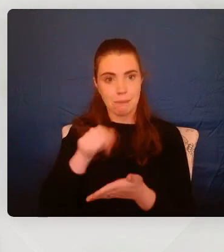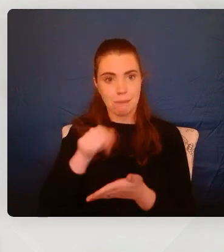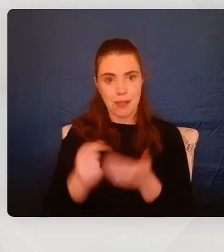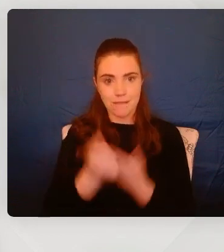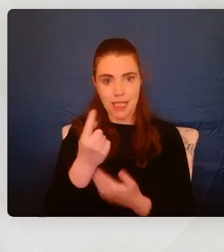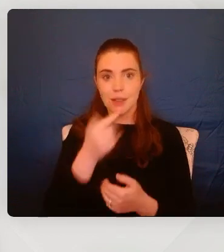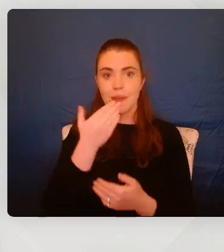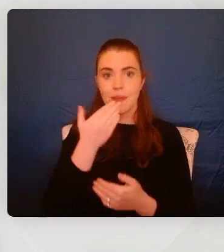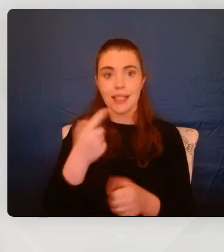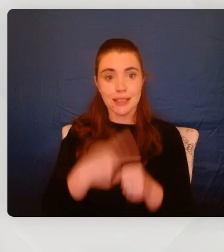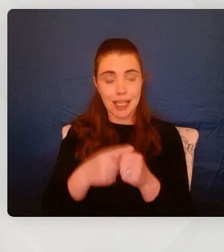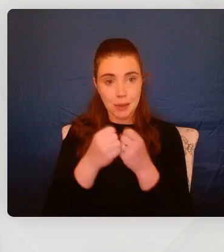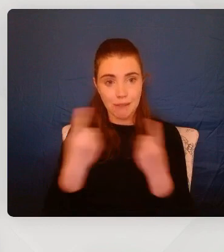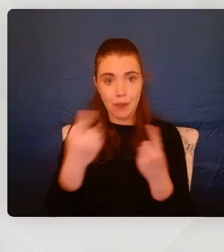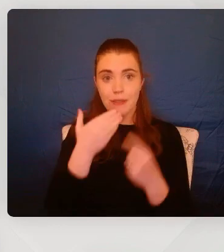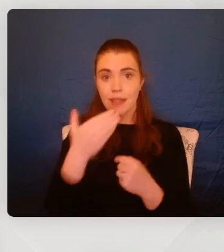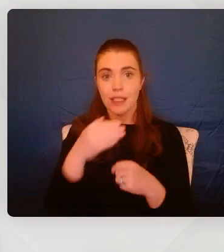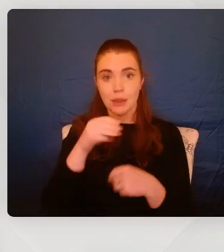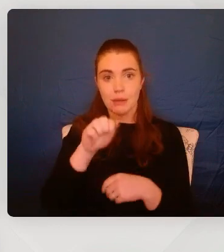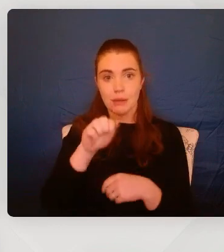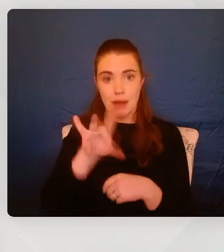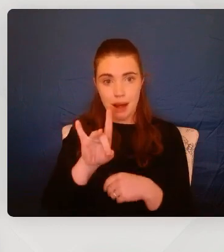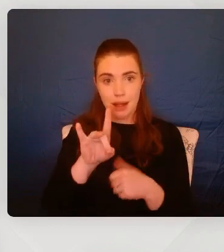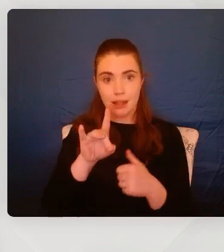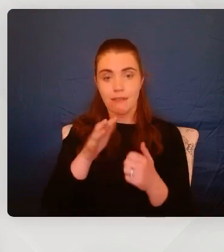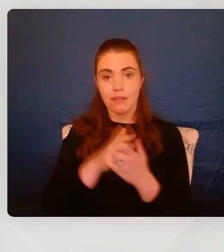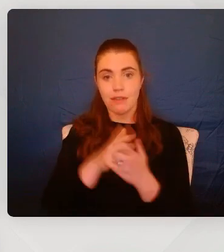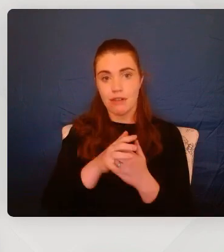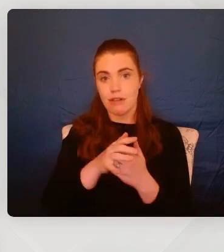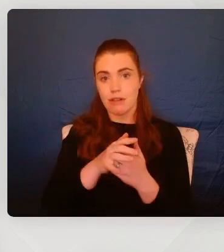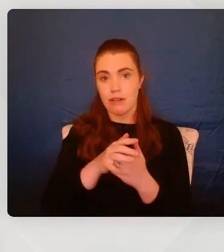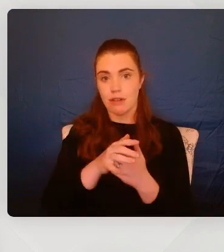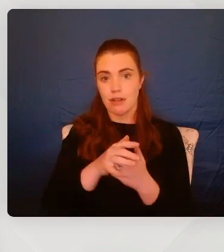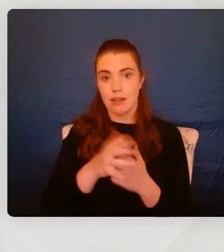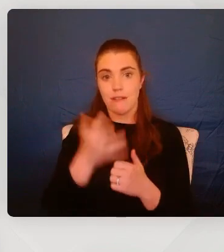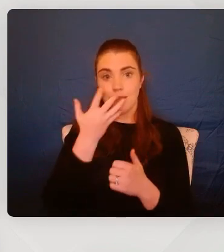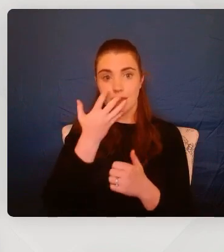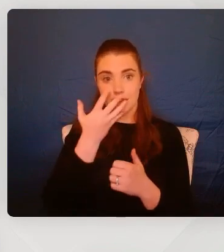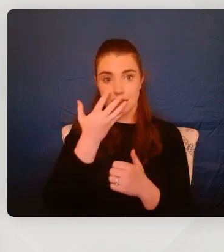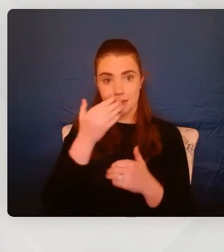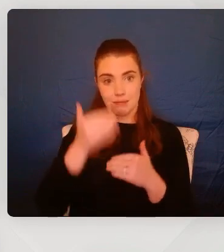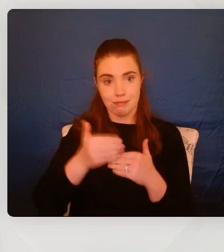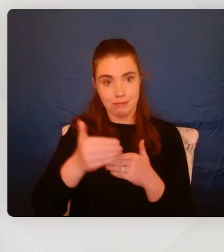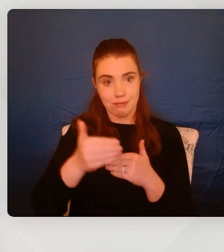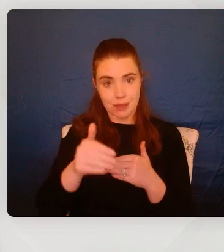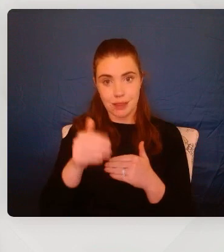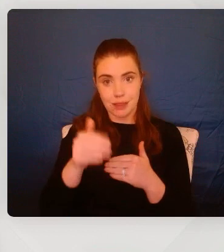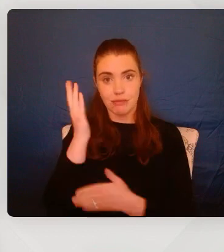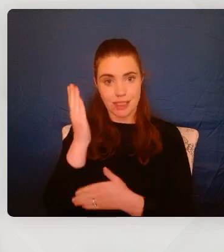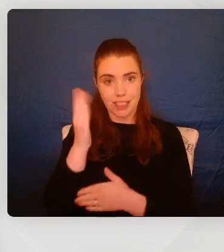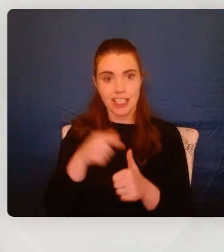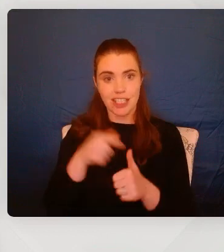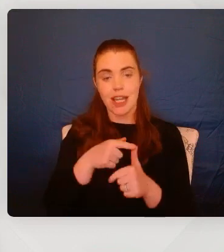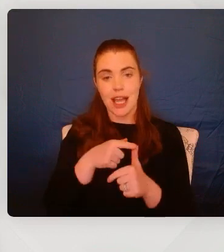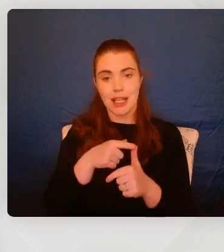so thanks again to everybody. Thanks to Mark for, as I said, for the fifth one in a row. And and we